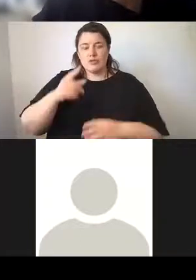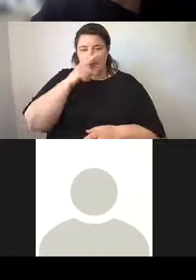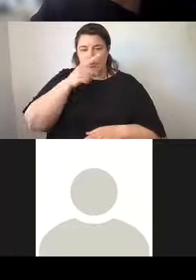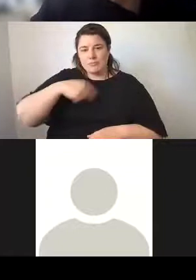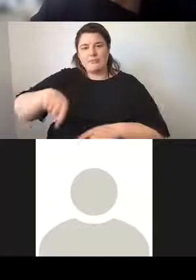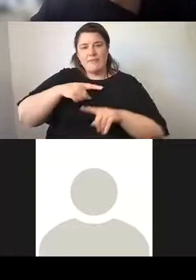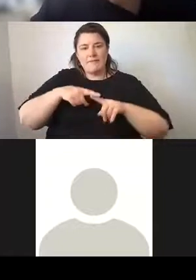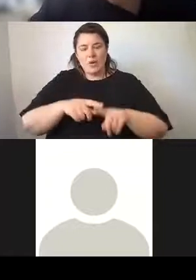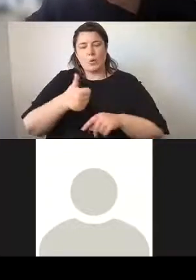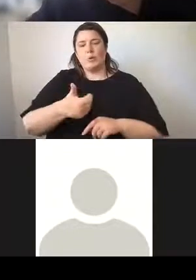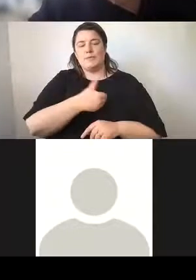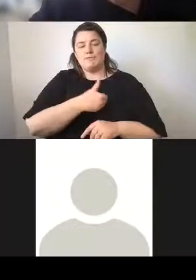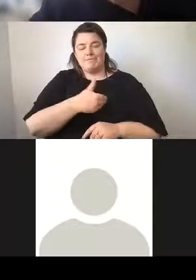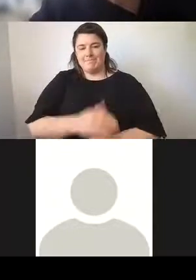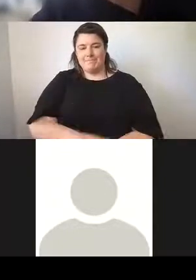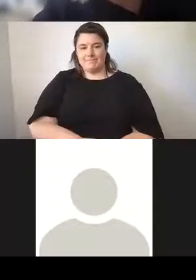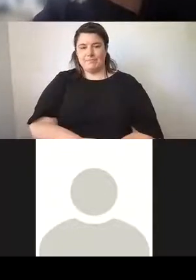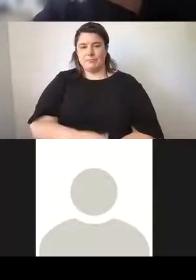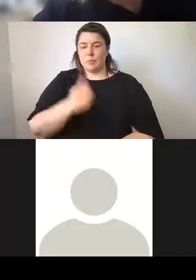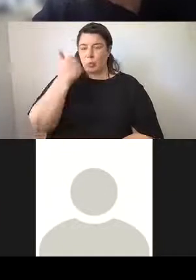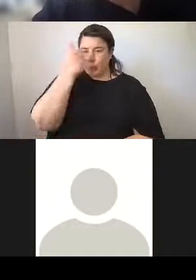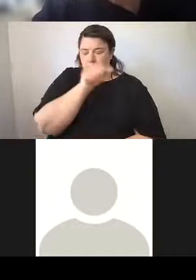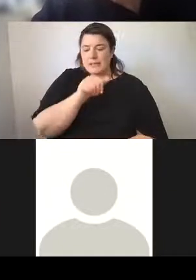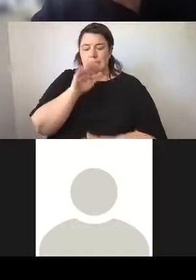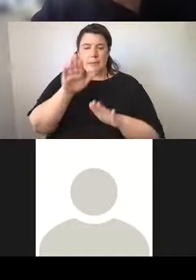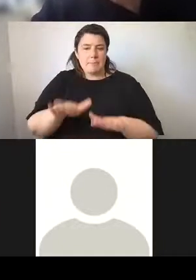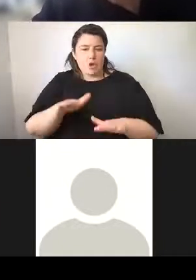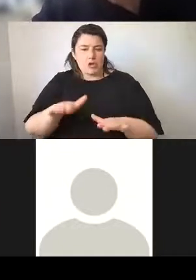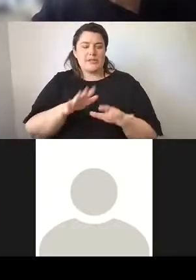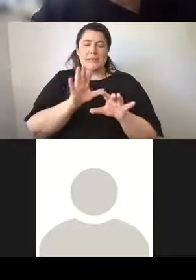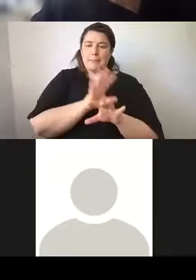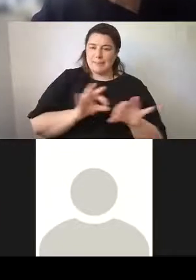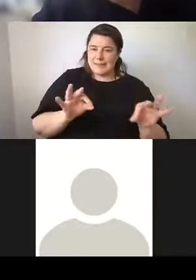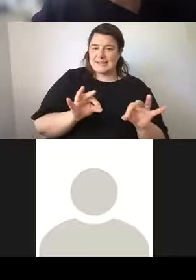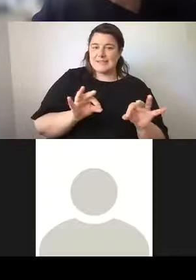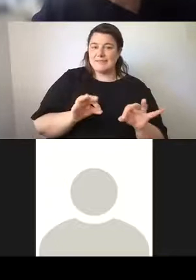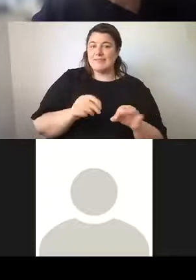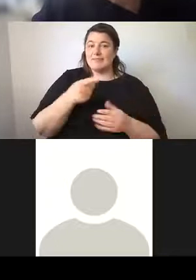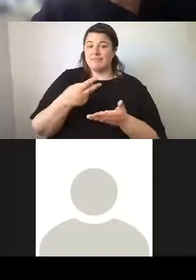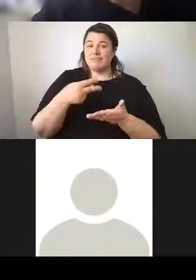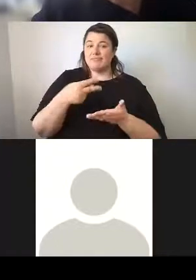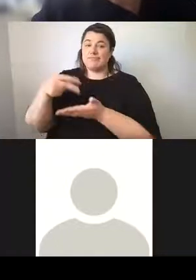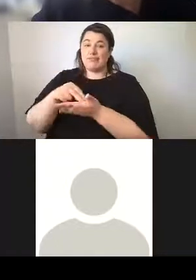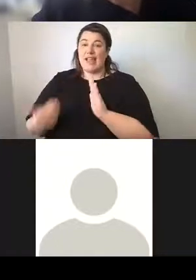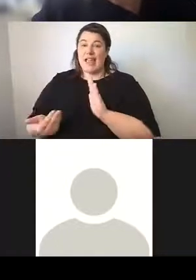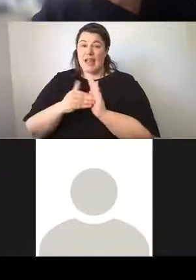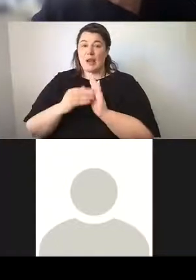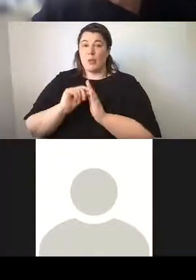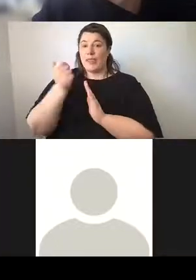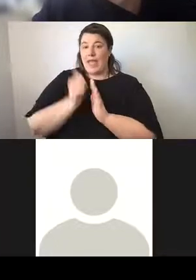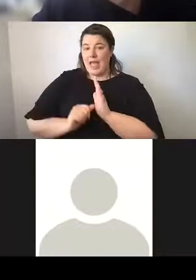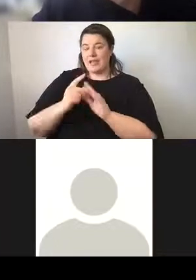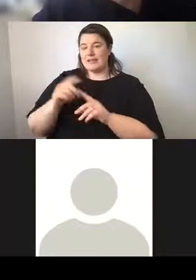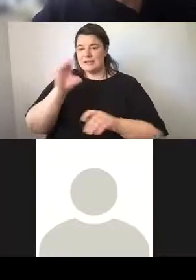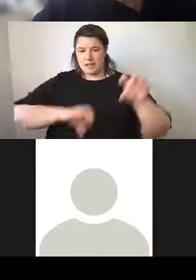adopt wisdom, mercy, peace. And these ones have been added with art and science